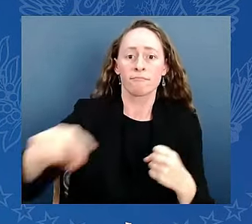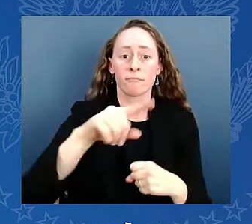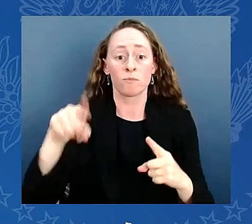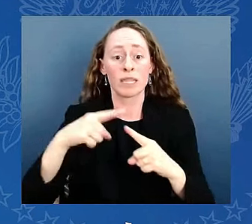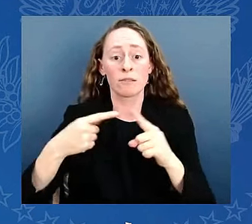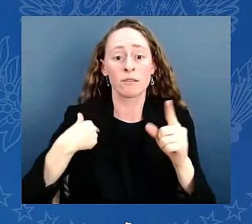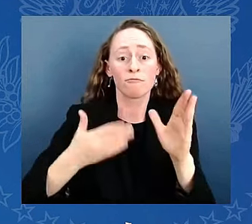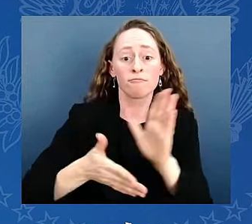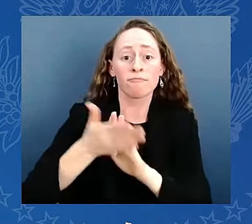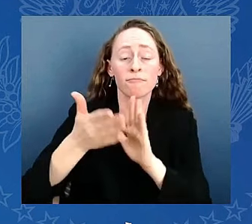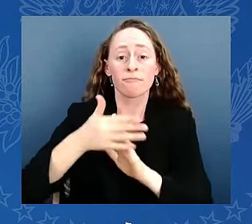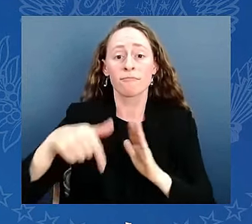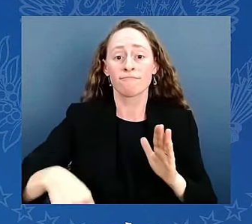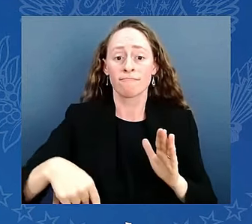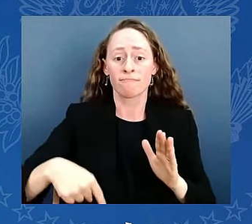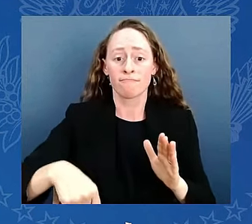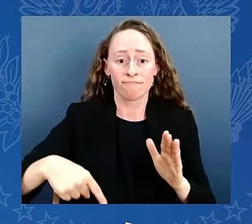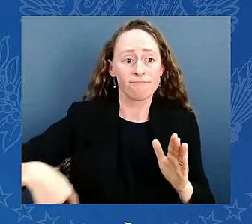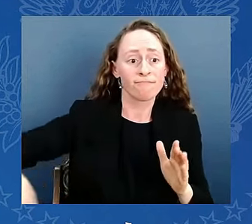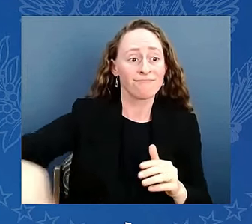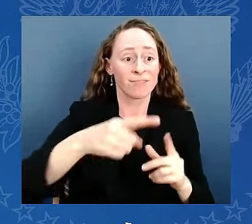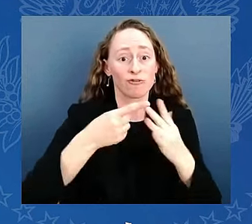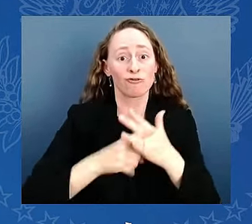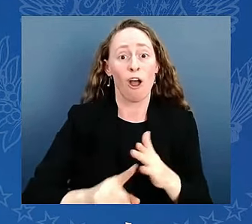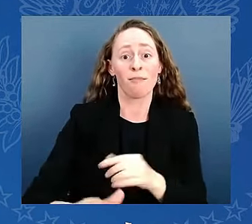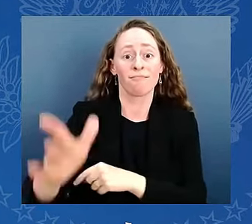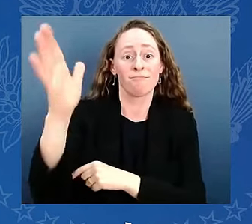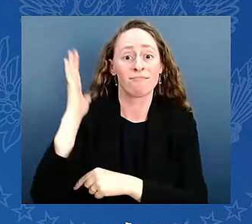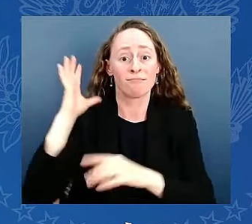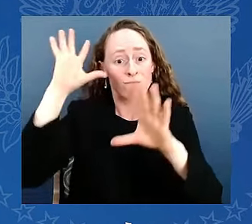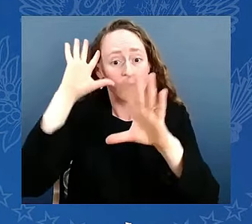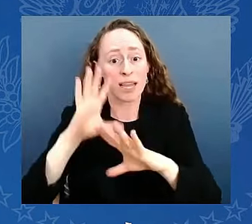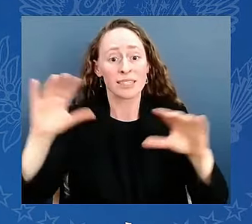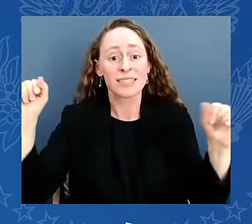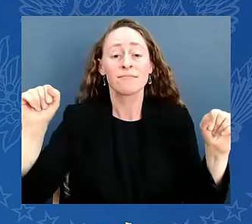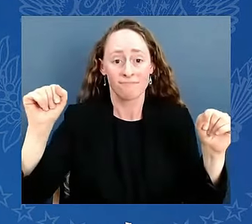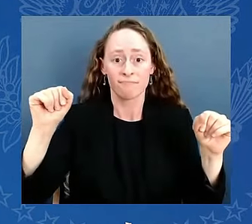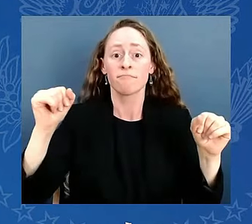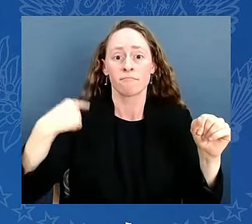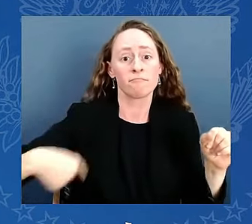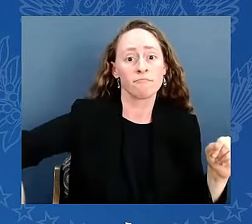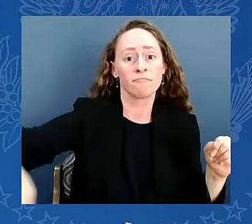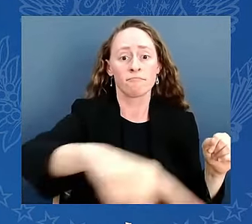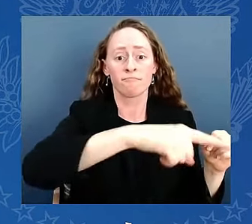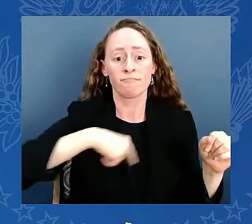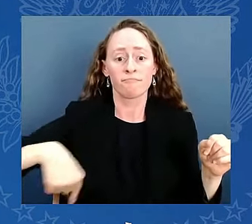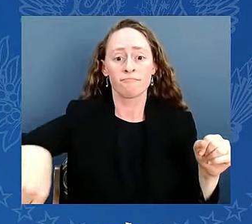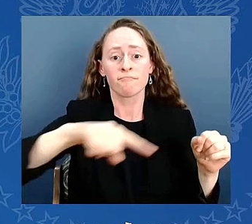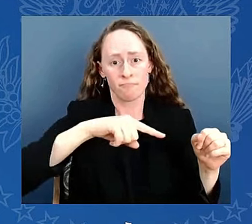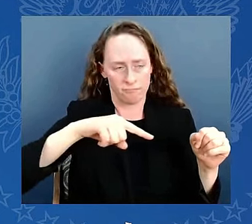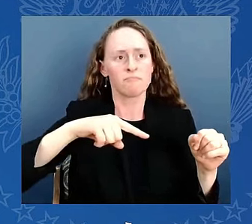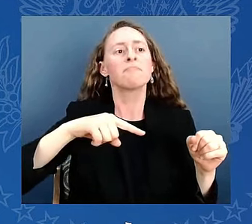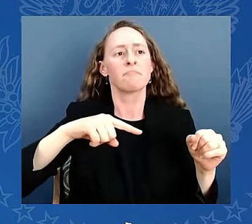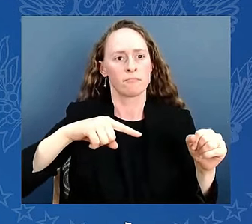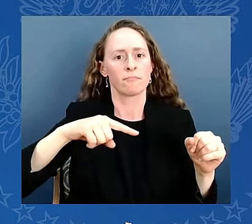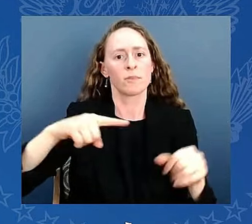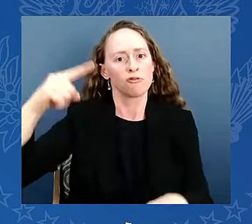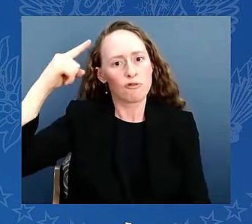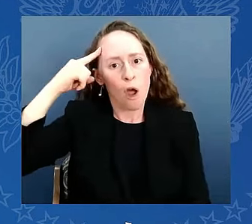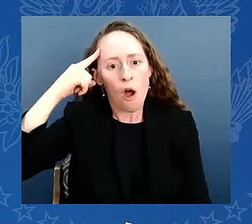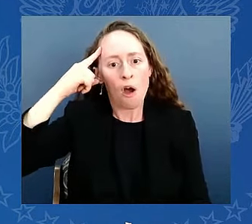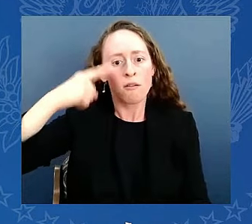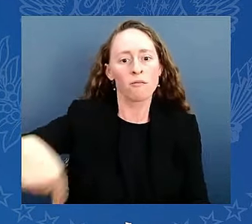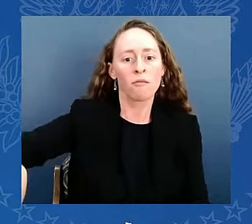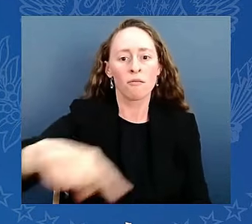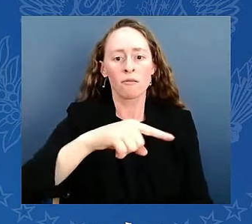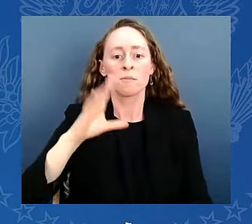inevitably surpass the United States. That's not the case anymore. And I'm going